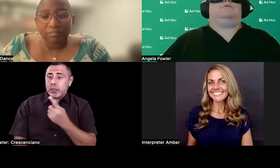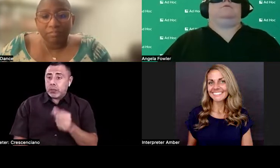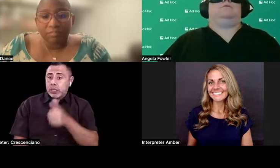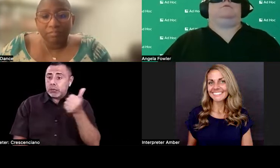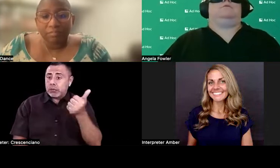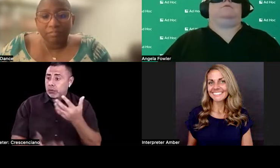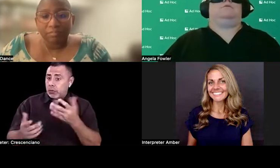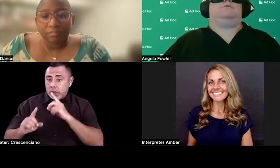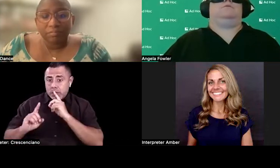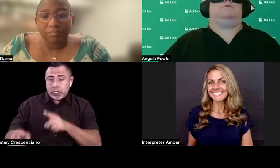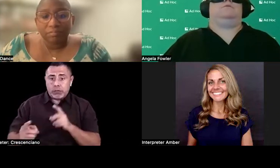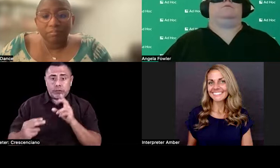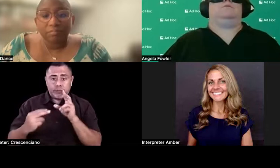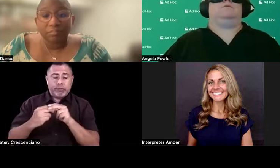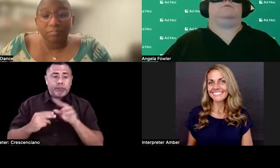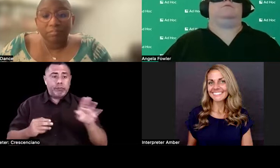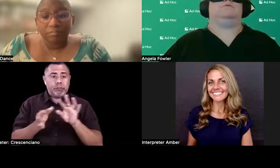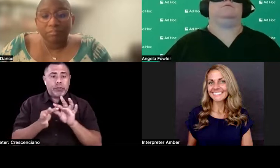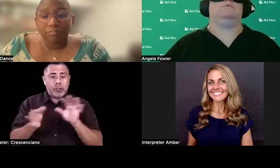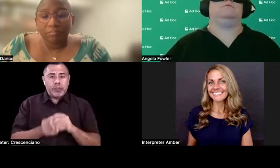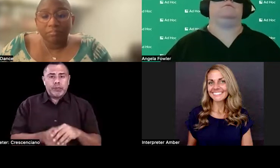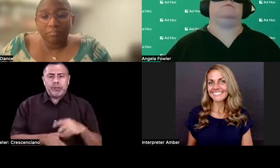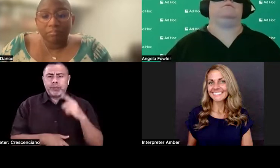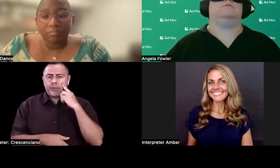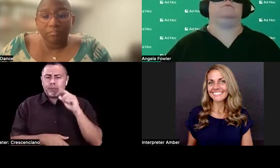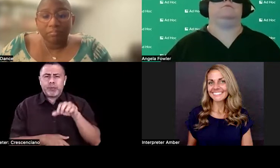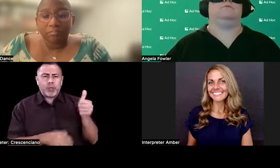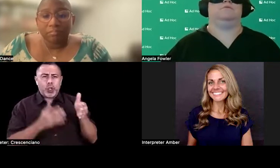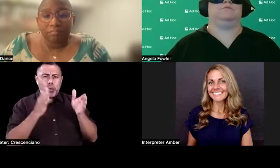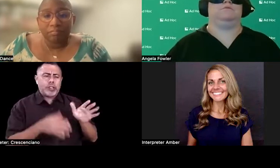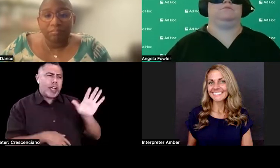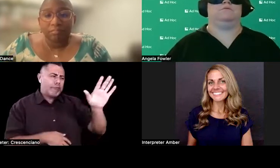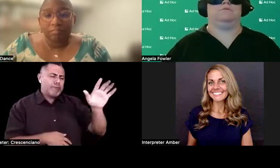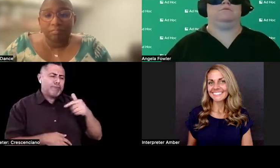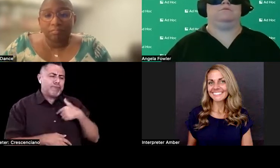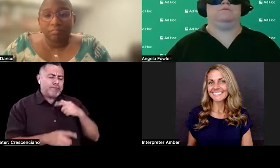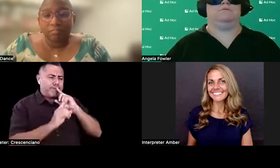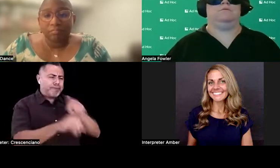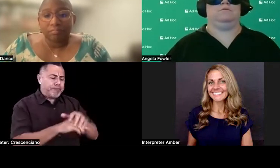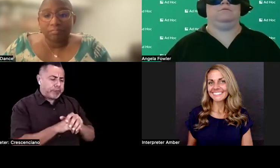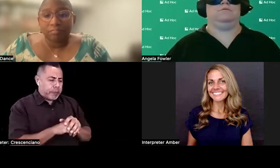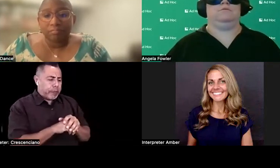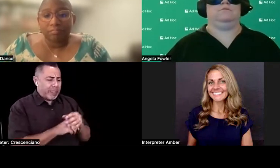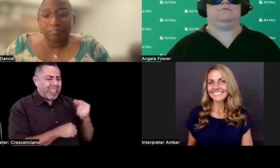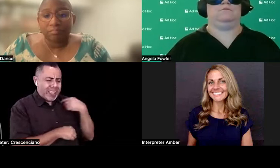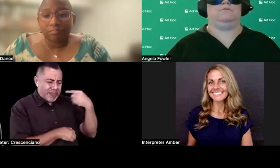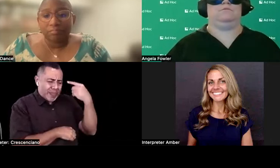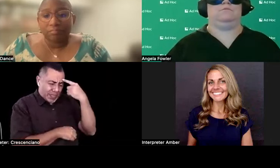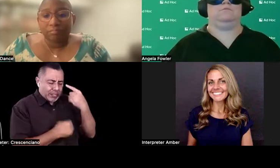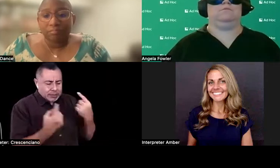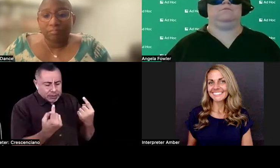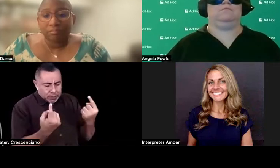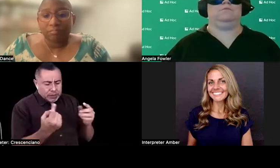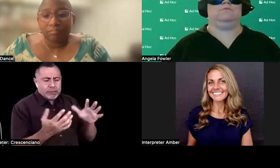Um, I'll, I'll, take it. Um, I think one of the things, um, and I thought about this